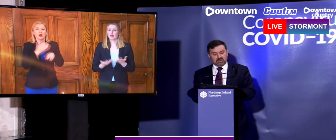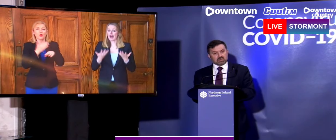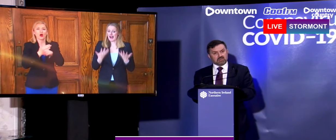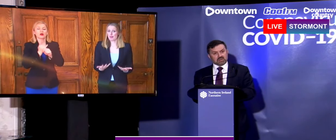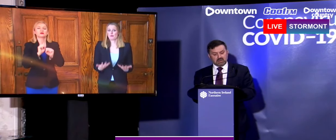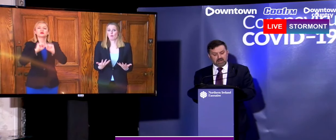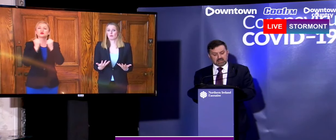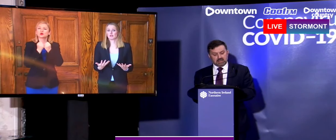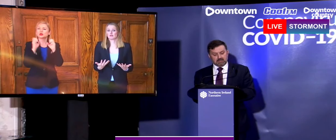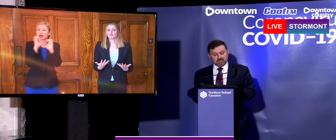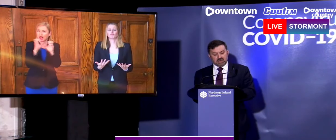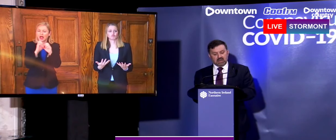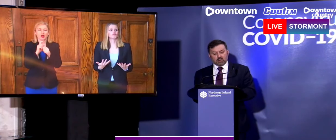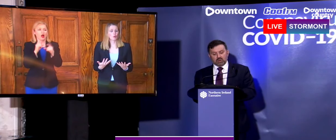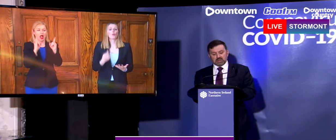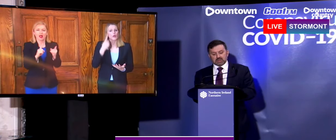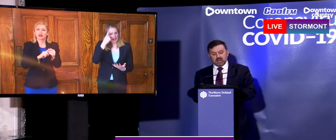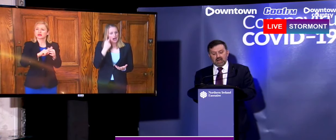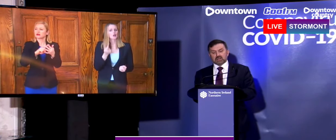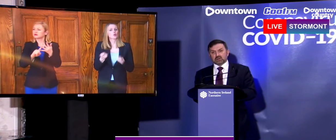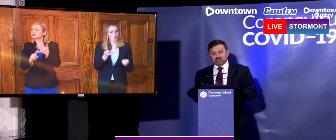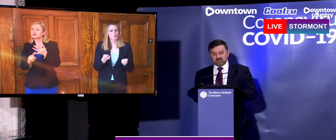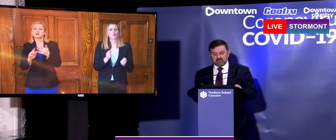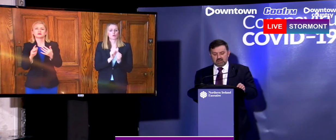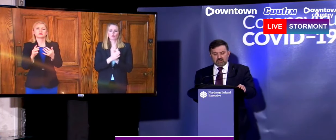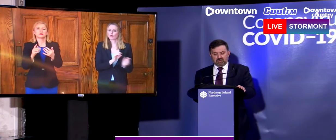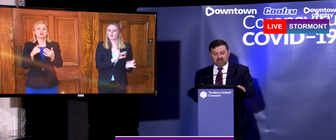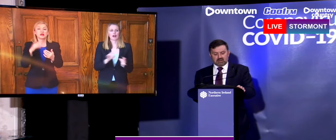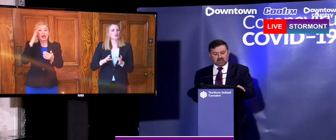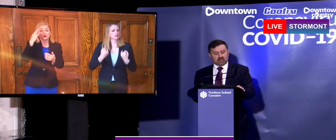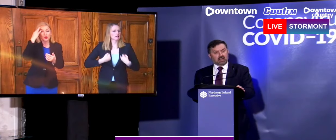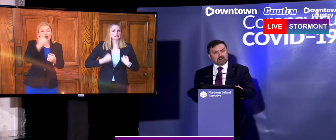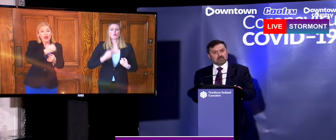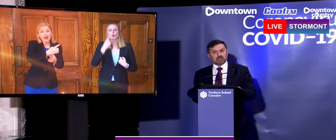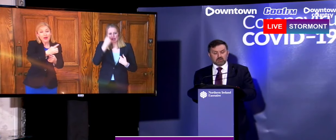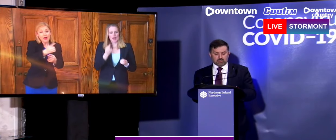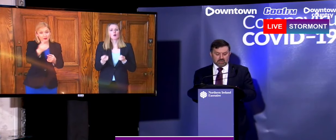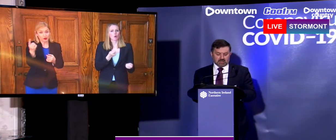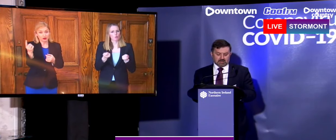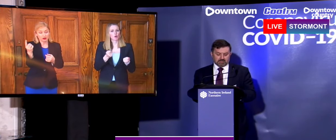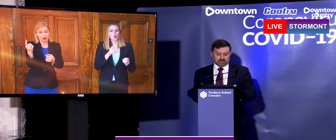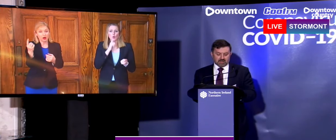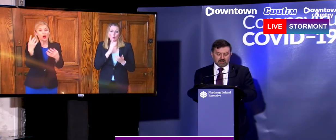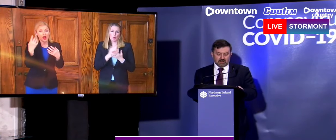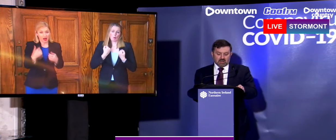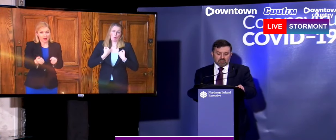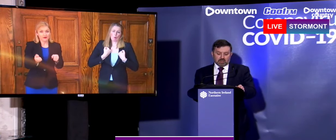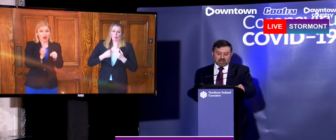there are sufficient capacity equipment and oxygen to provide critical care for those who need it.